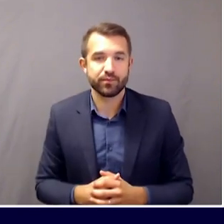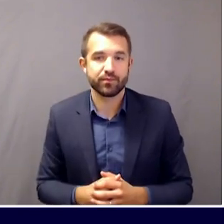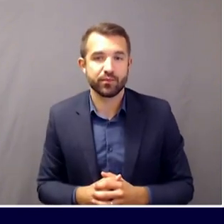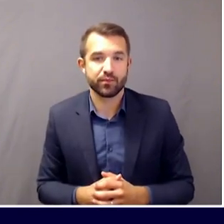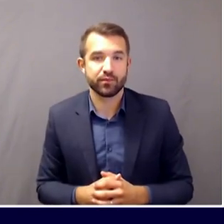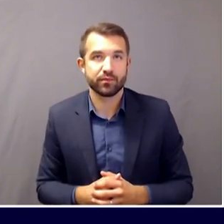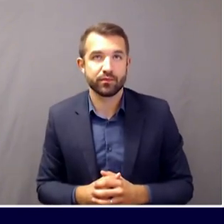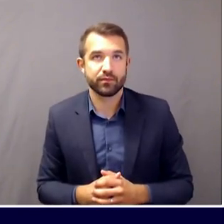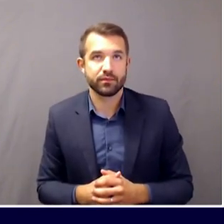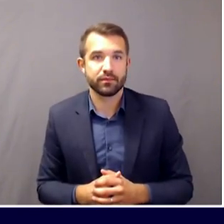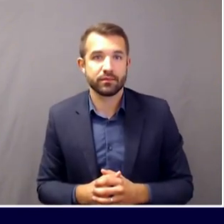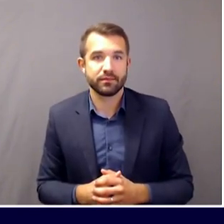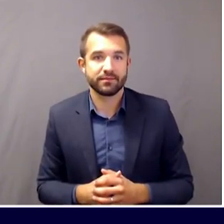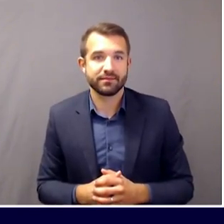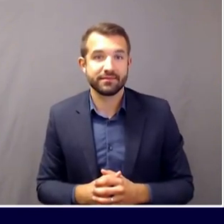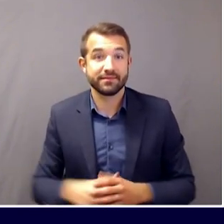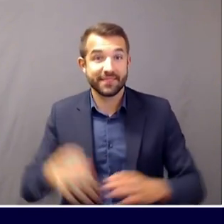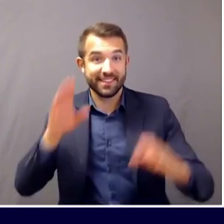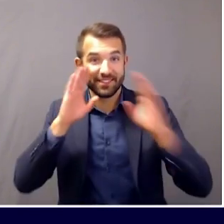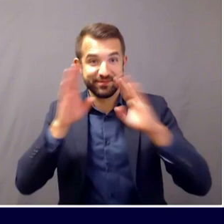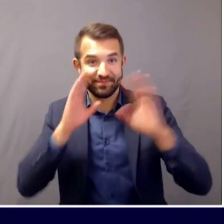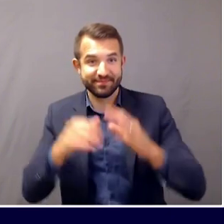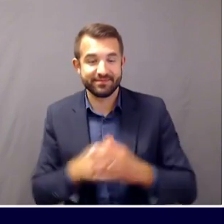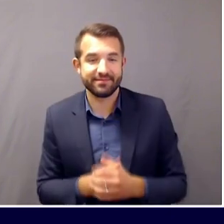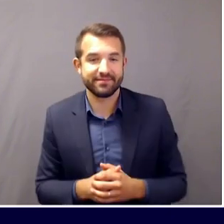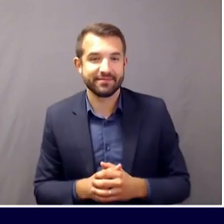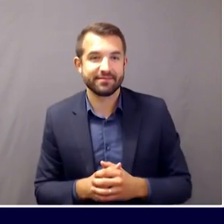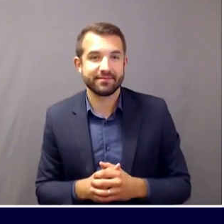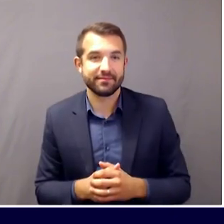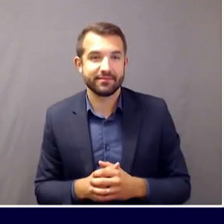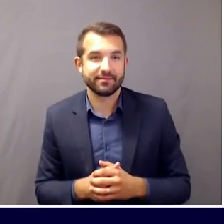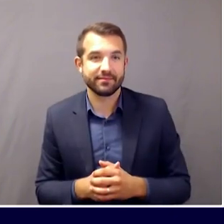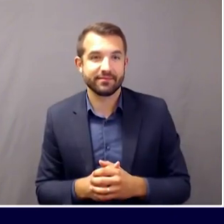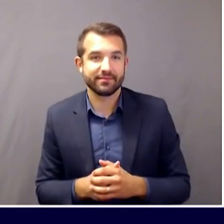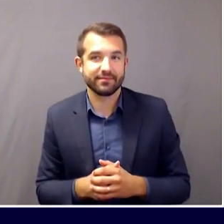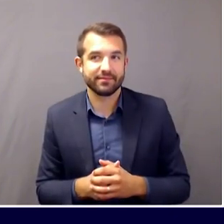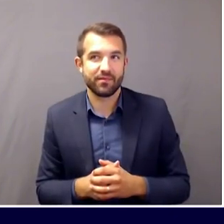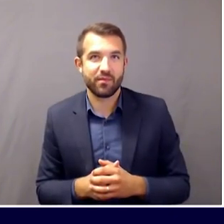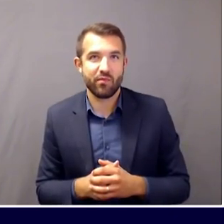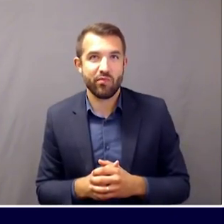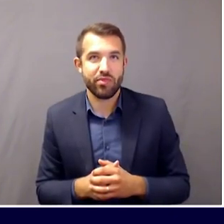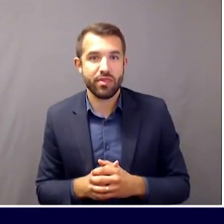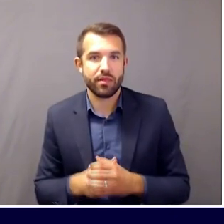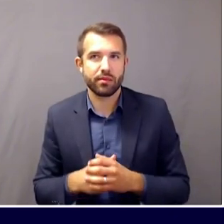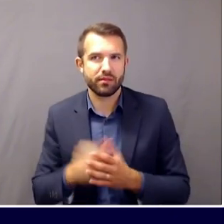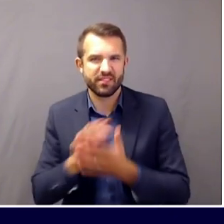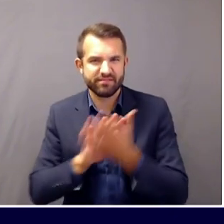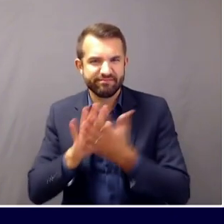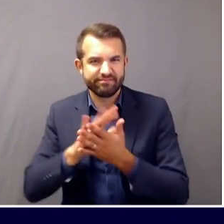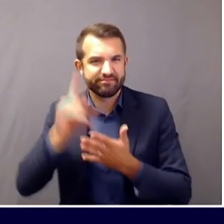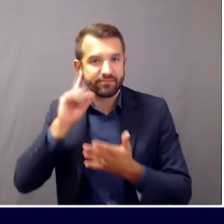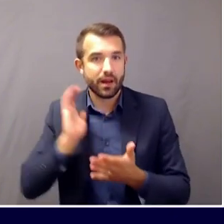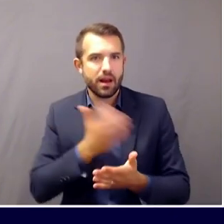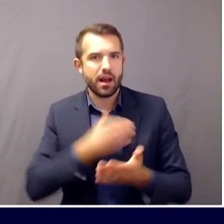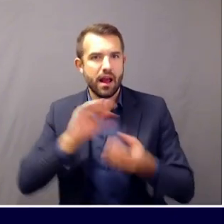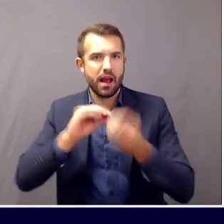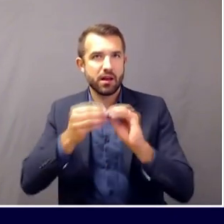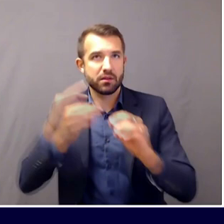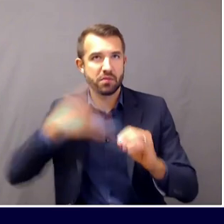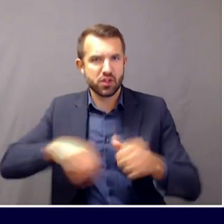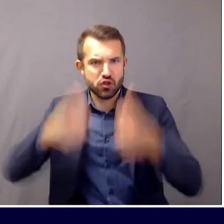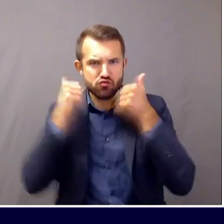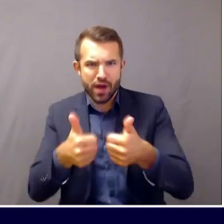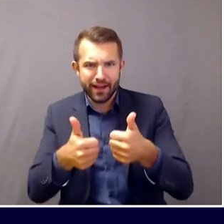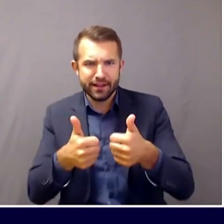Hello. So with the Maine numbers now being so good, both the positivity rate